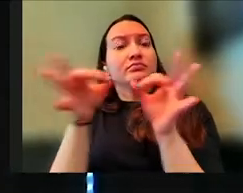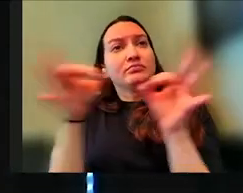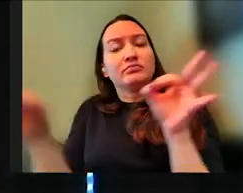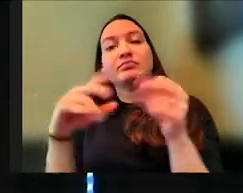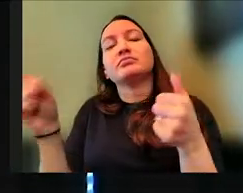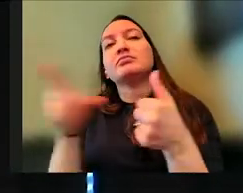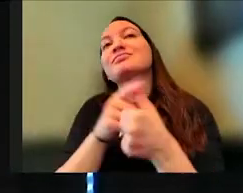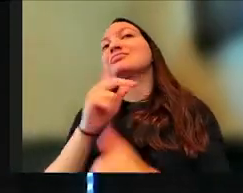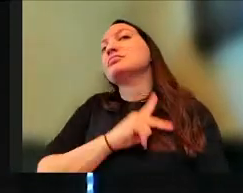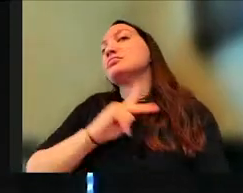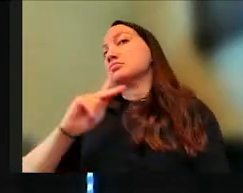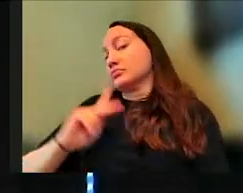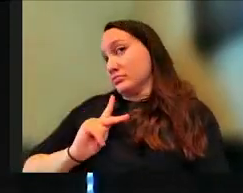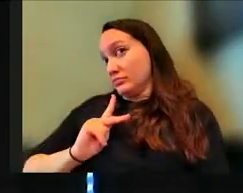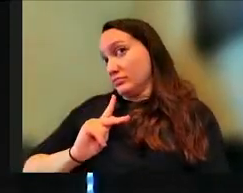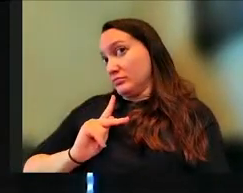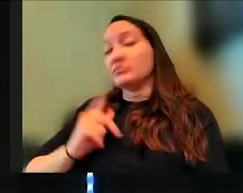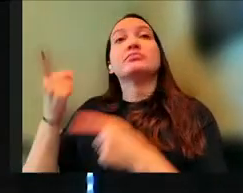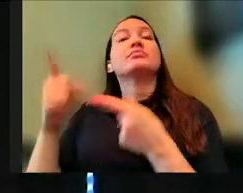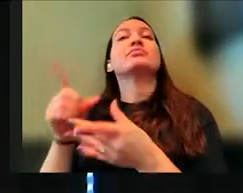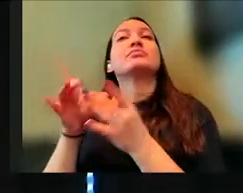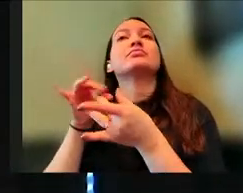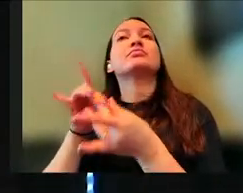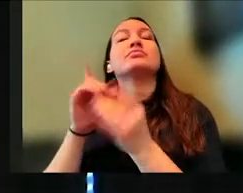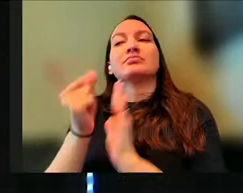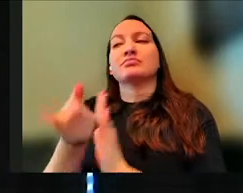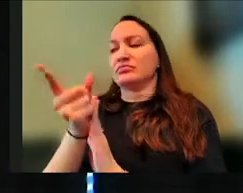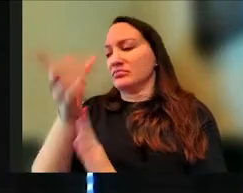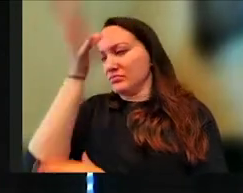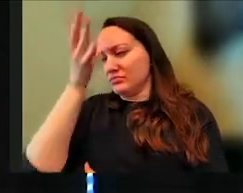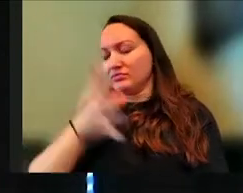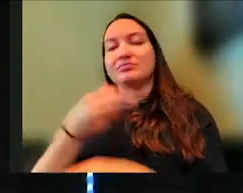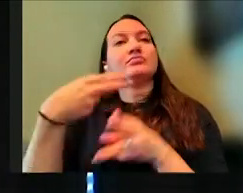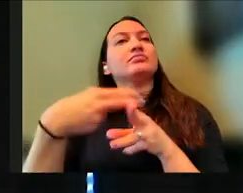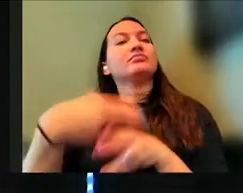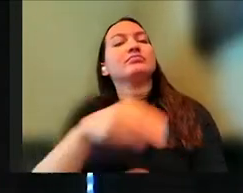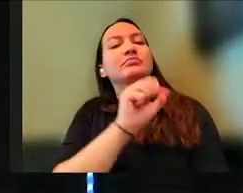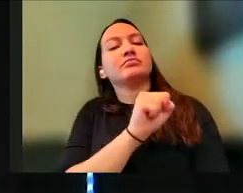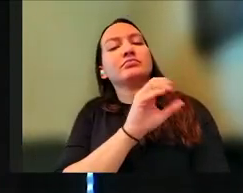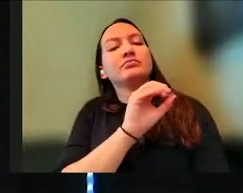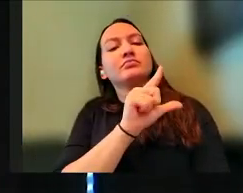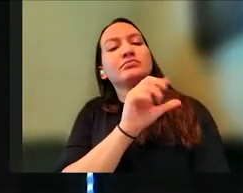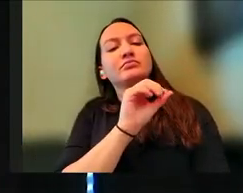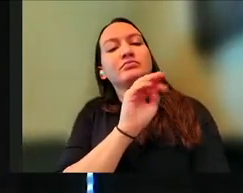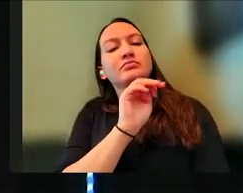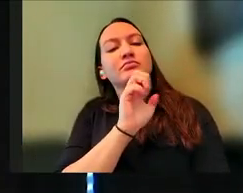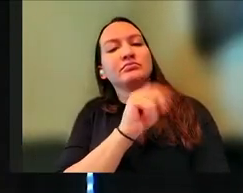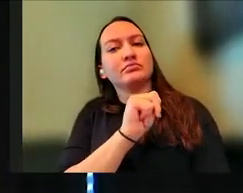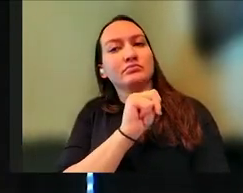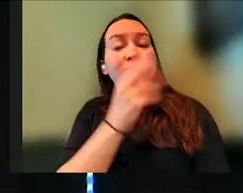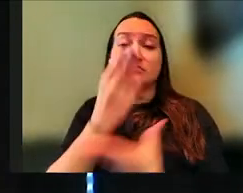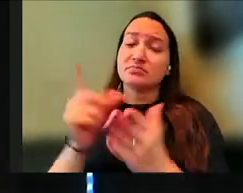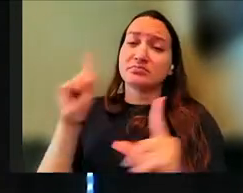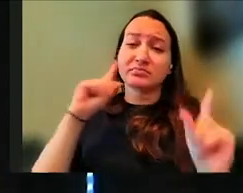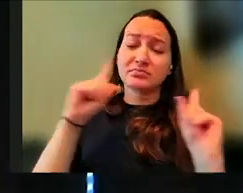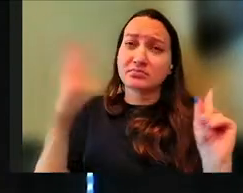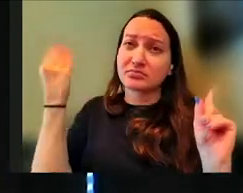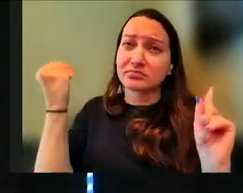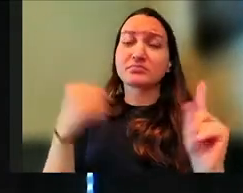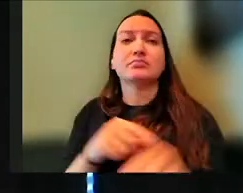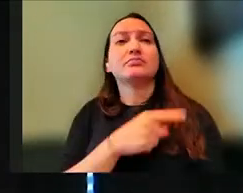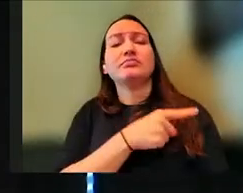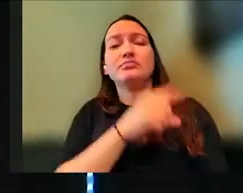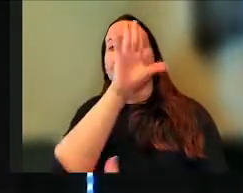Kings. And this is a moment between God and a man named Solomon, okay? So maybe you've heard this before. Maybe you've heard of Solomon. Solomon is the